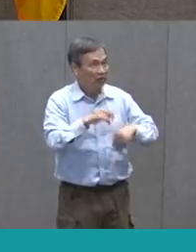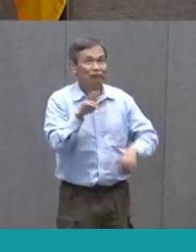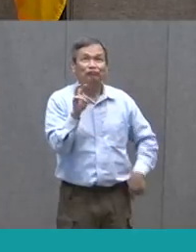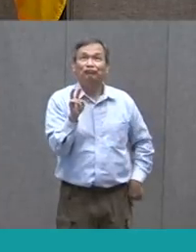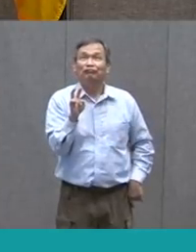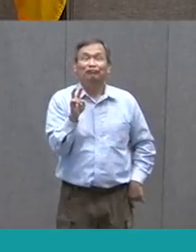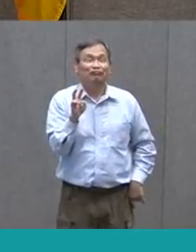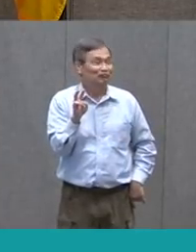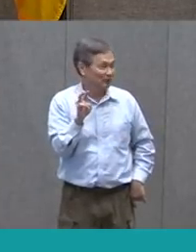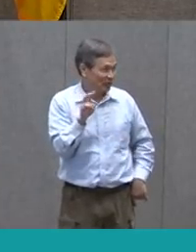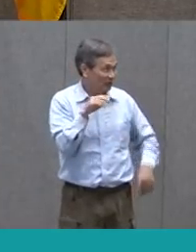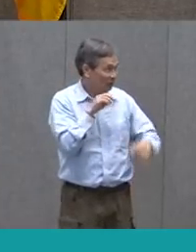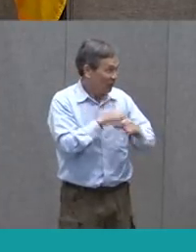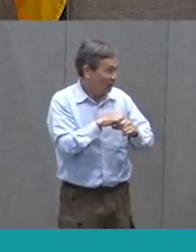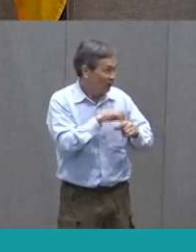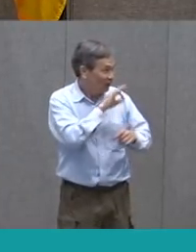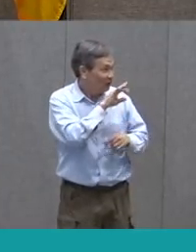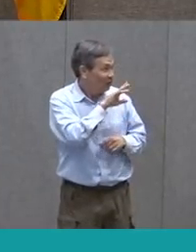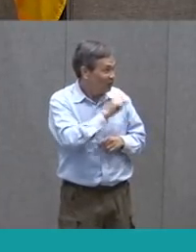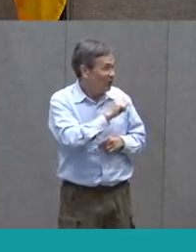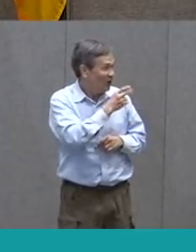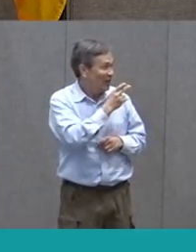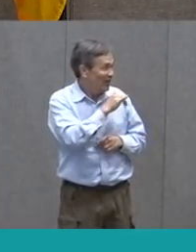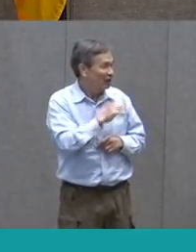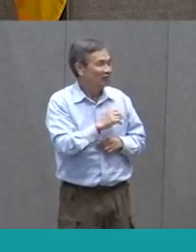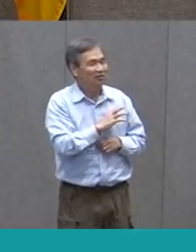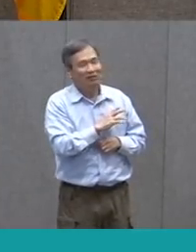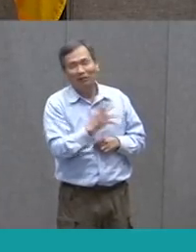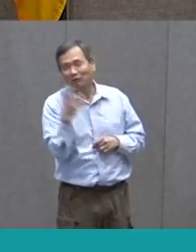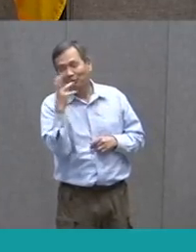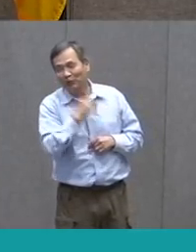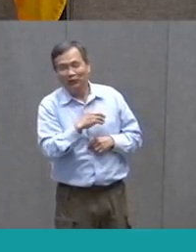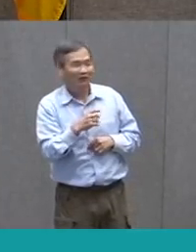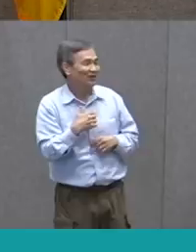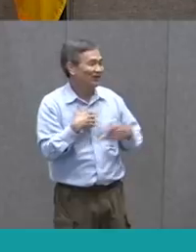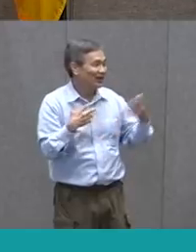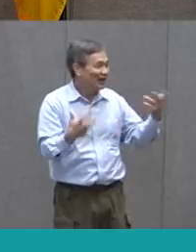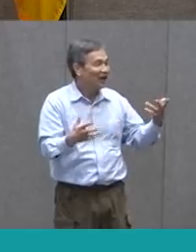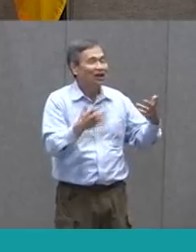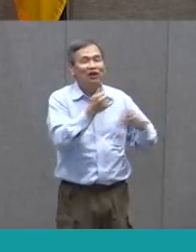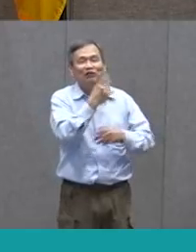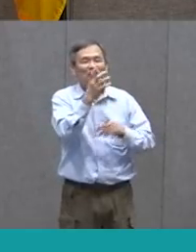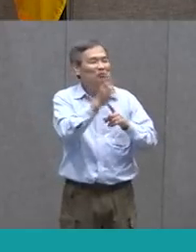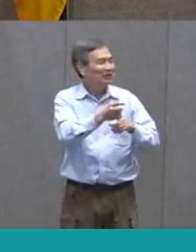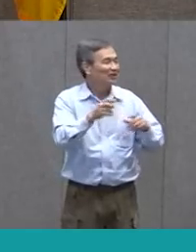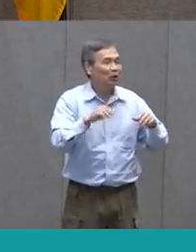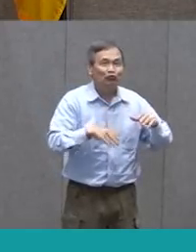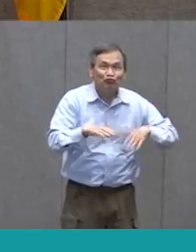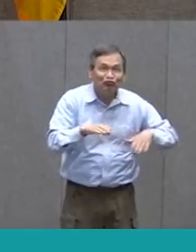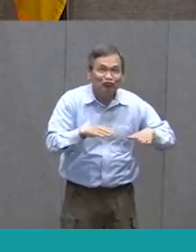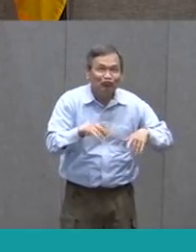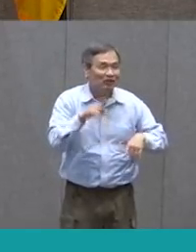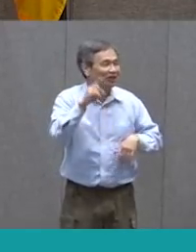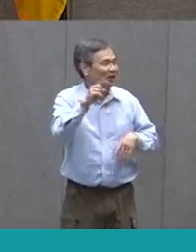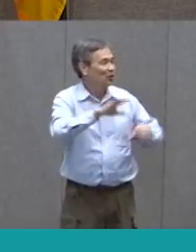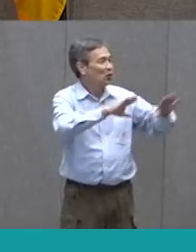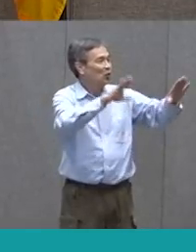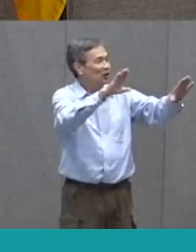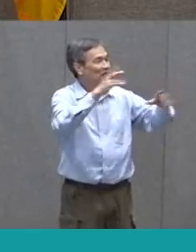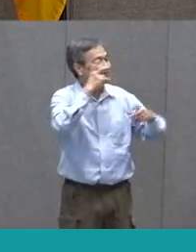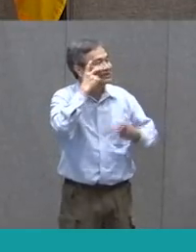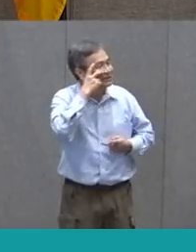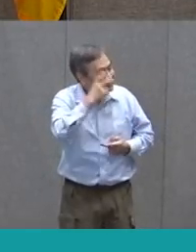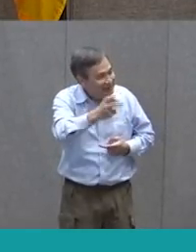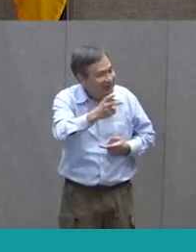mountains, foothills, which is absolutely beautiful in just a few minutes. So it's a great thing to get out and